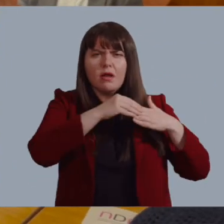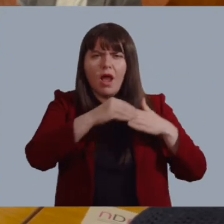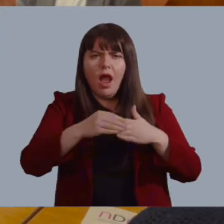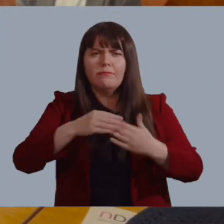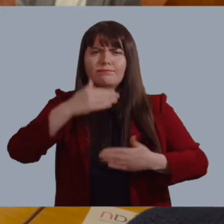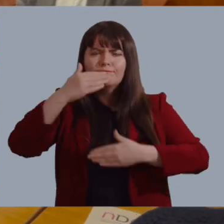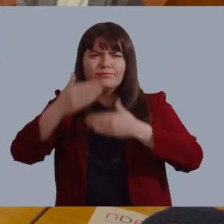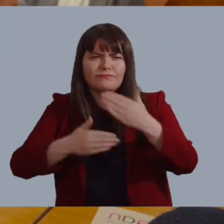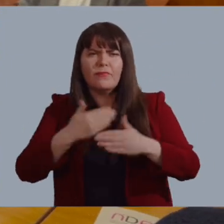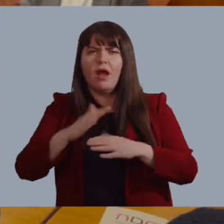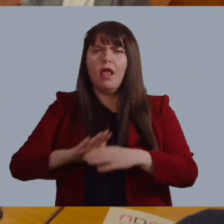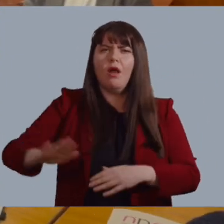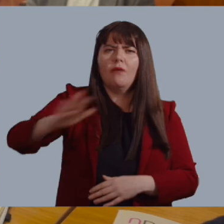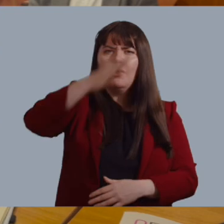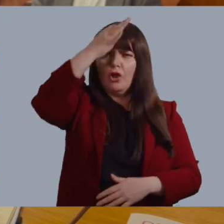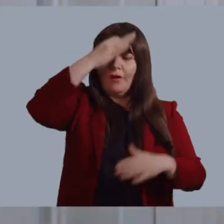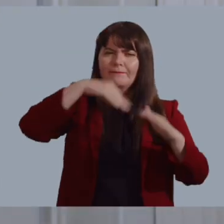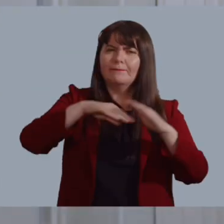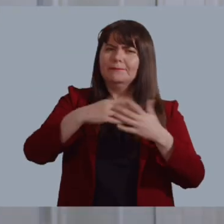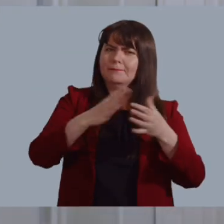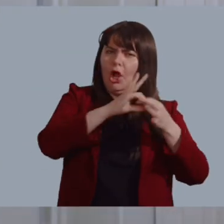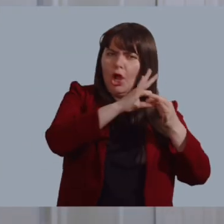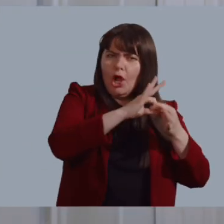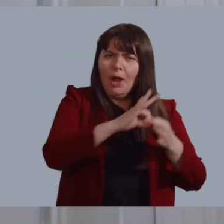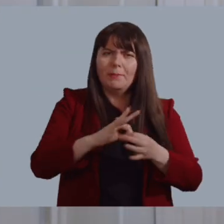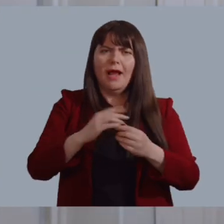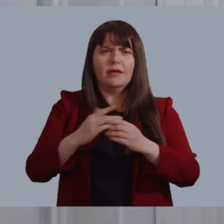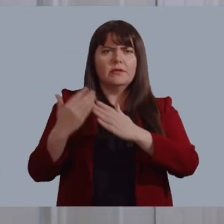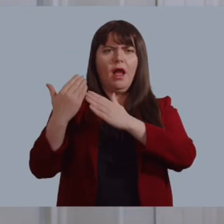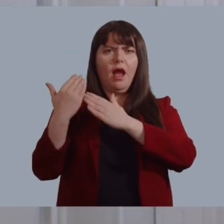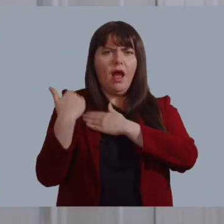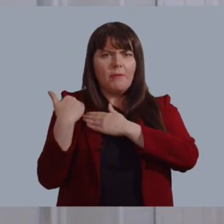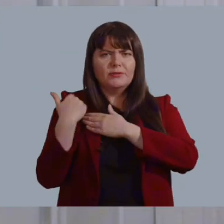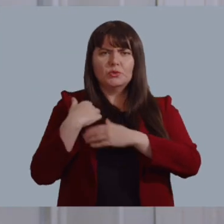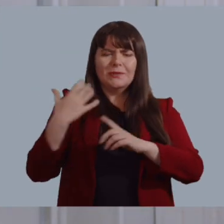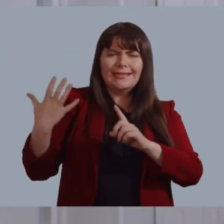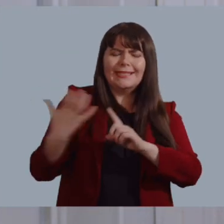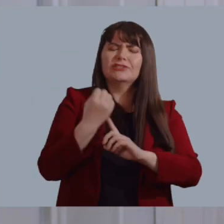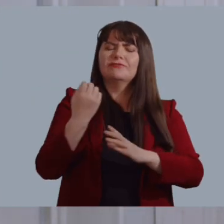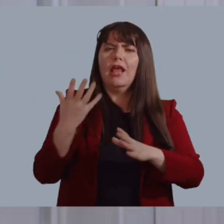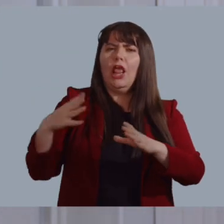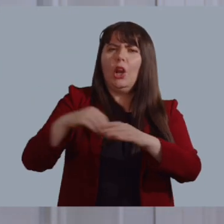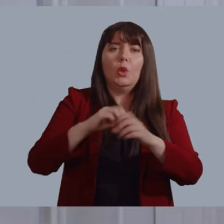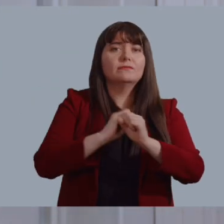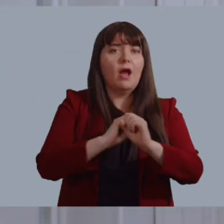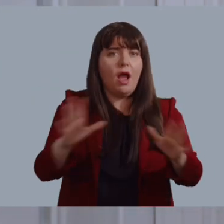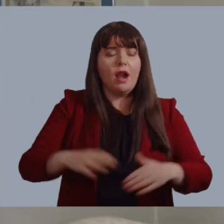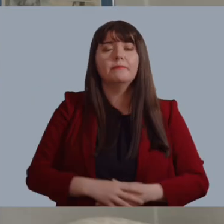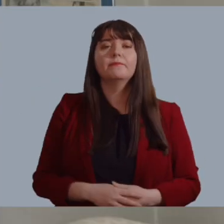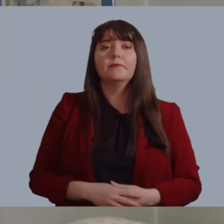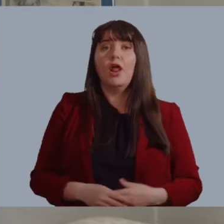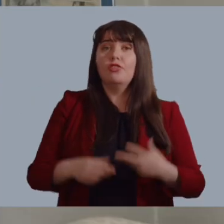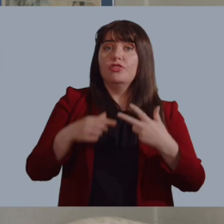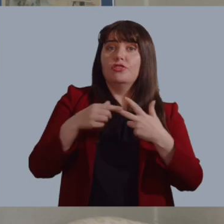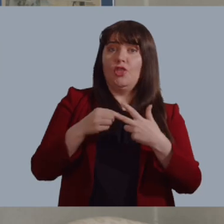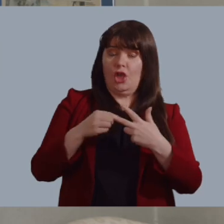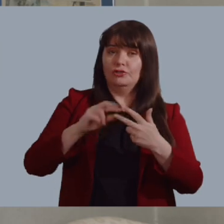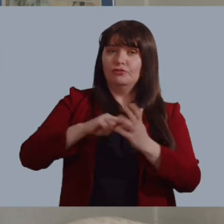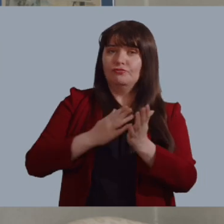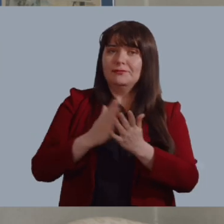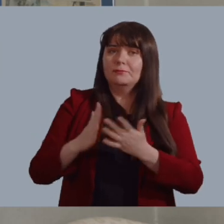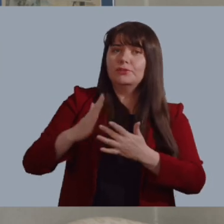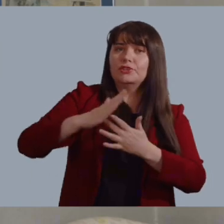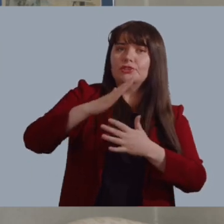and guide performance across government on commitments and obligations to achieve inclusion for all. Our third